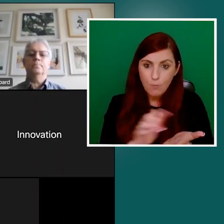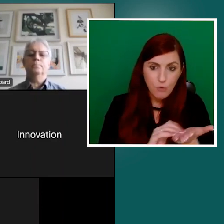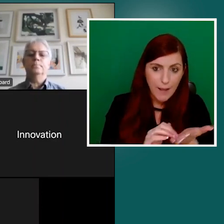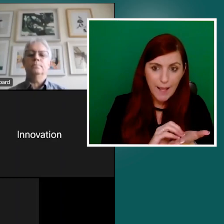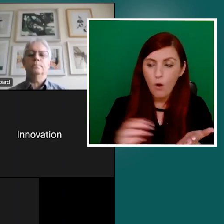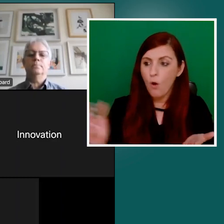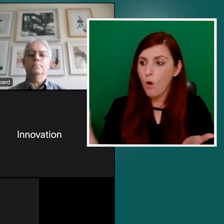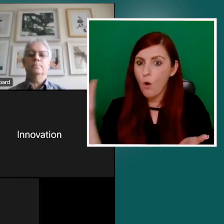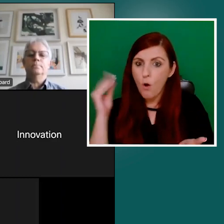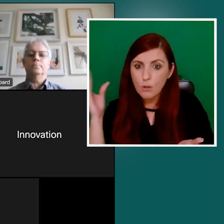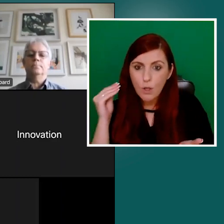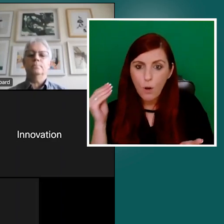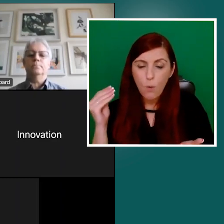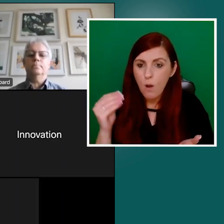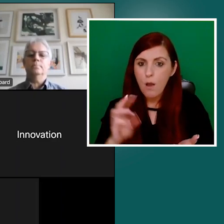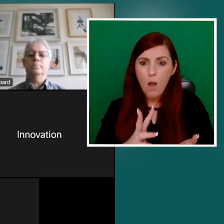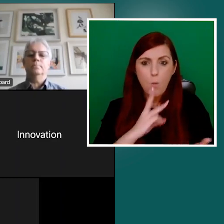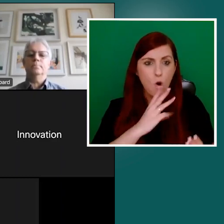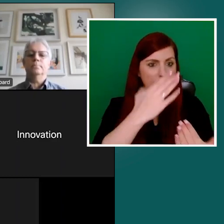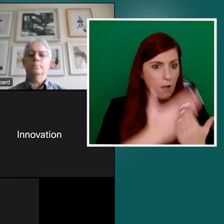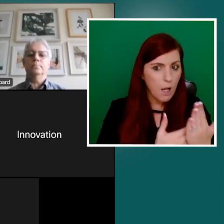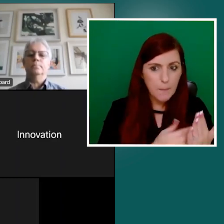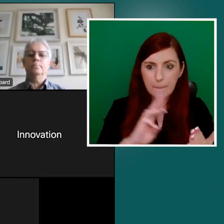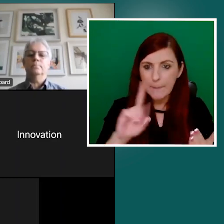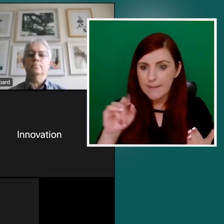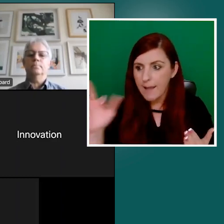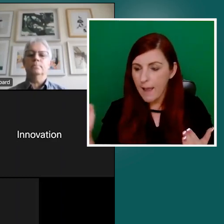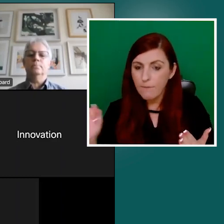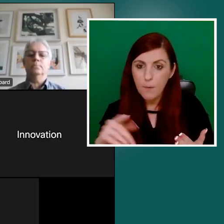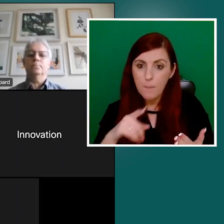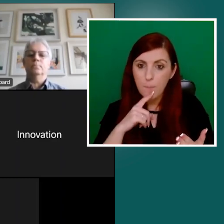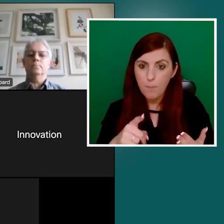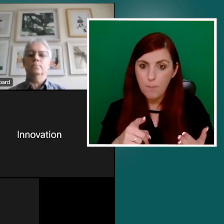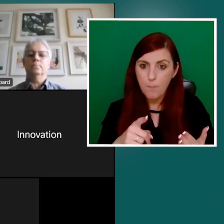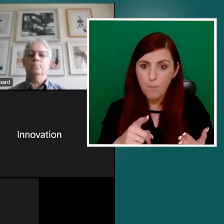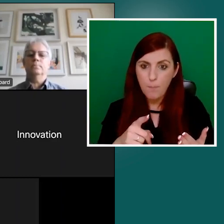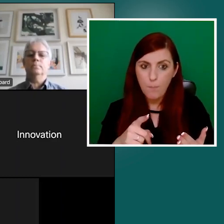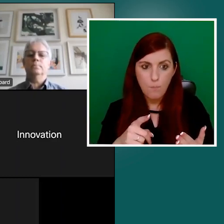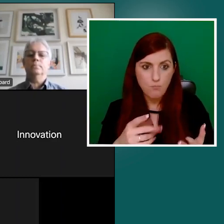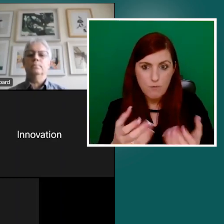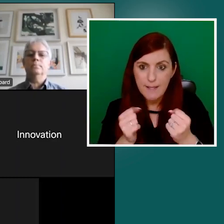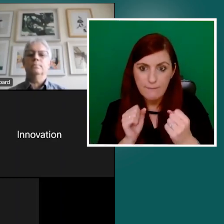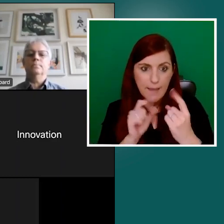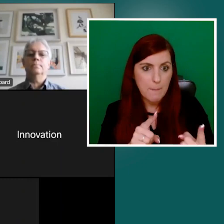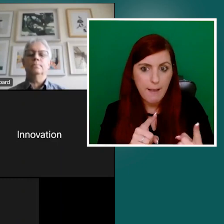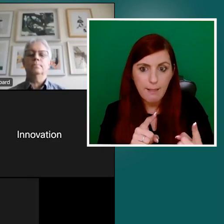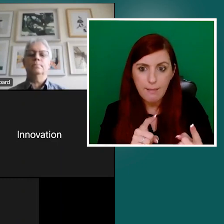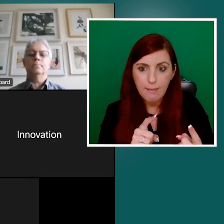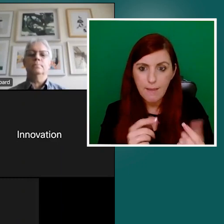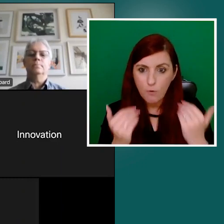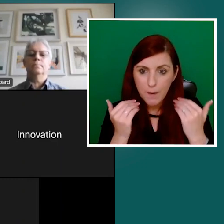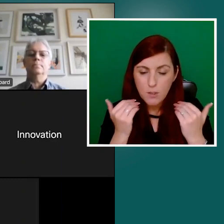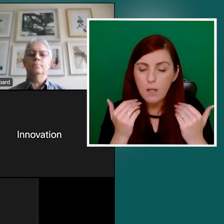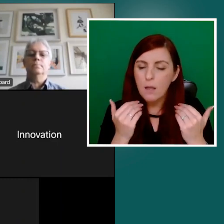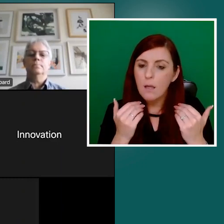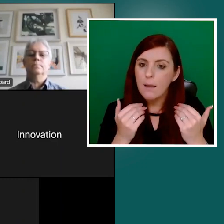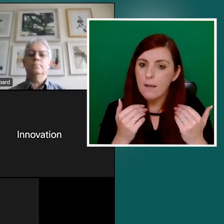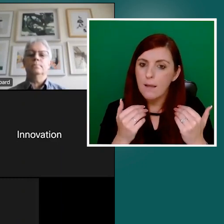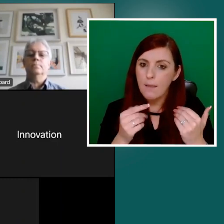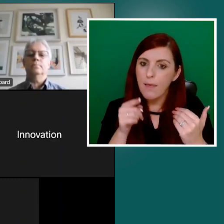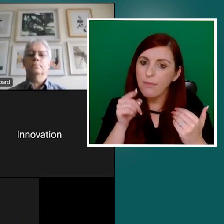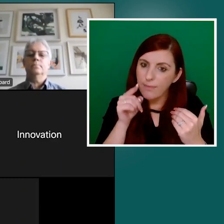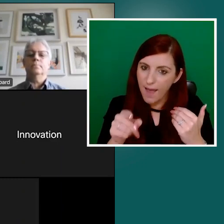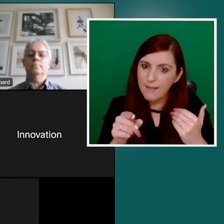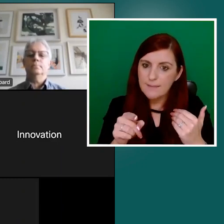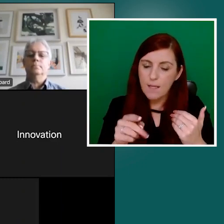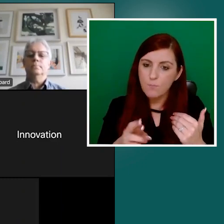obtain the information by email, is actually recognised as a perfectly valid request. So, provision